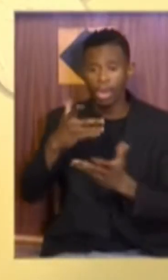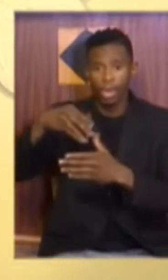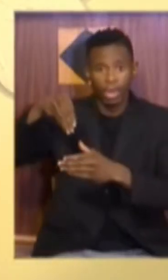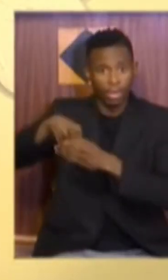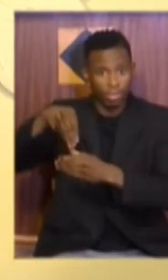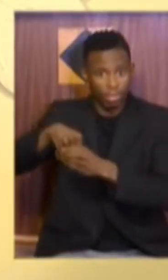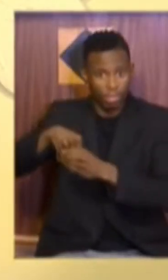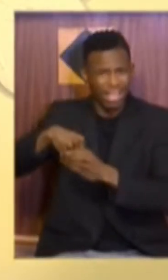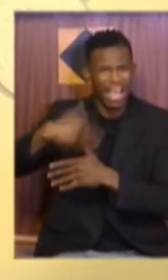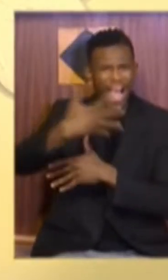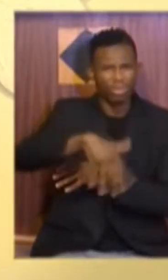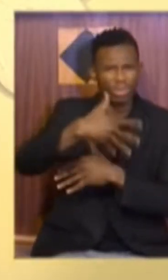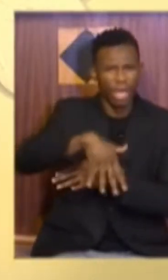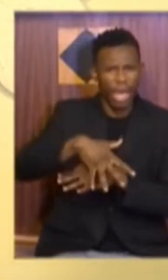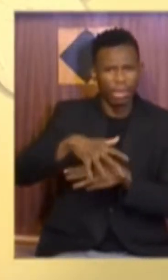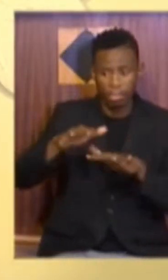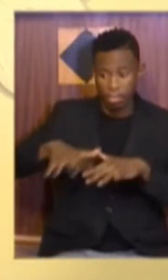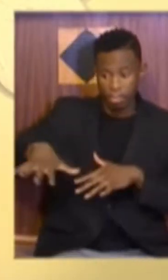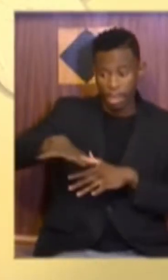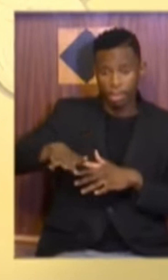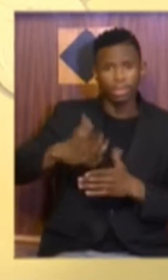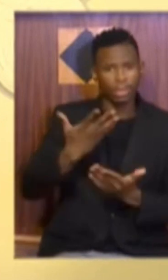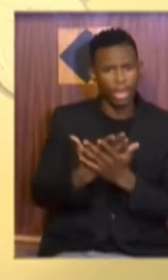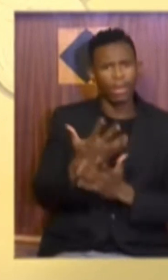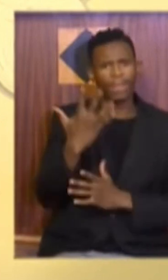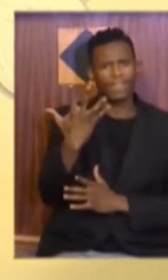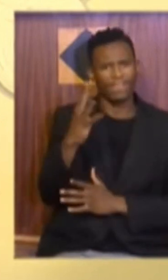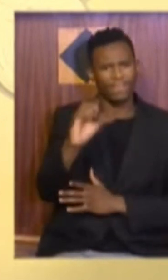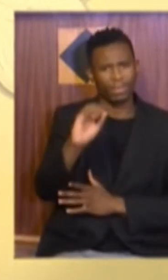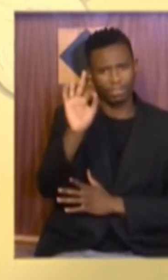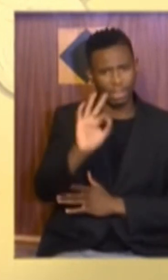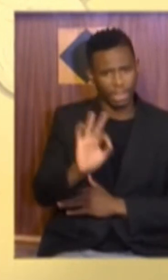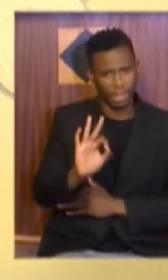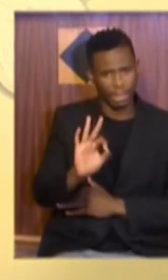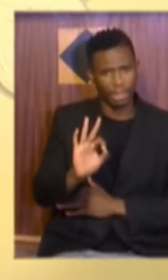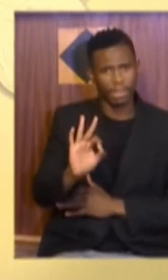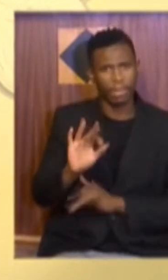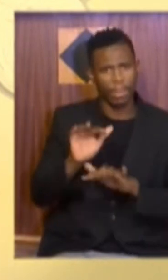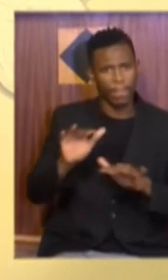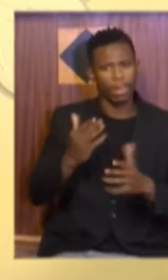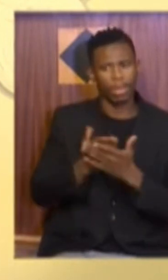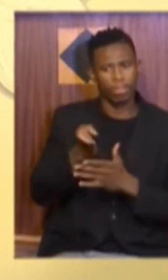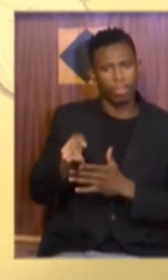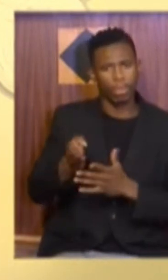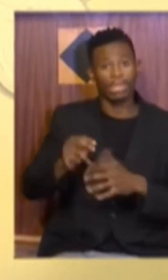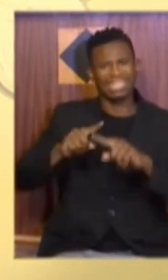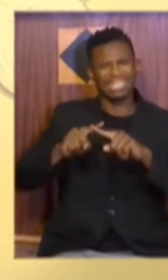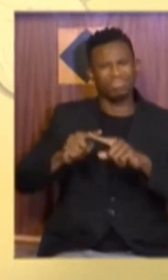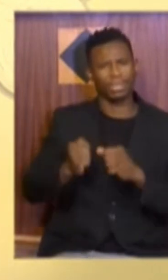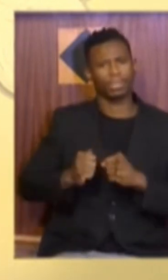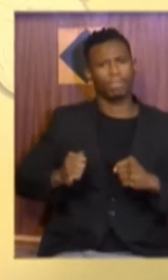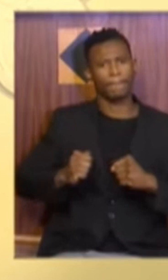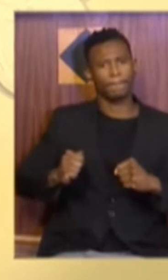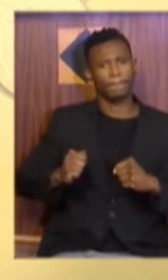outdoor venues can now take up to 50% of their capacity, provided that the